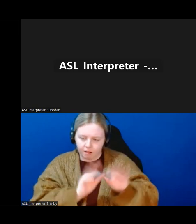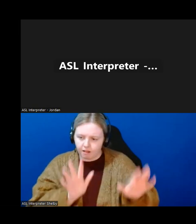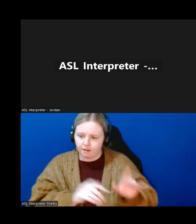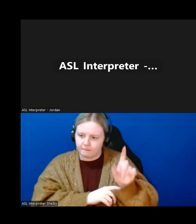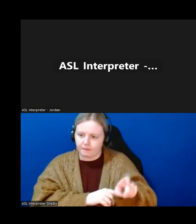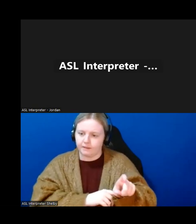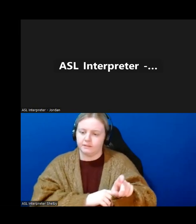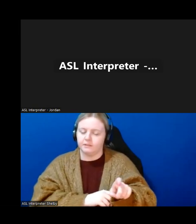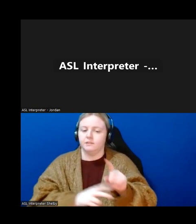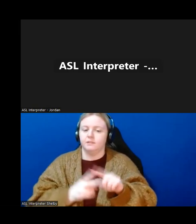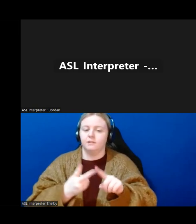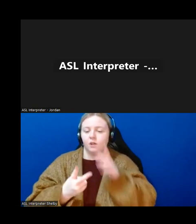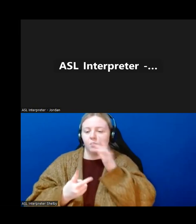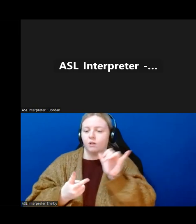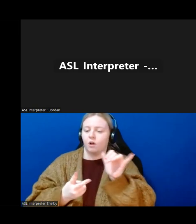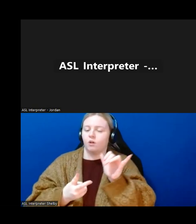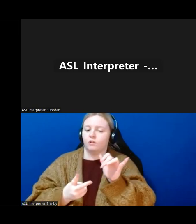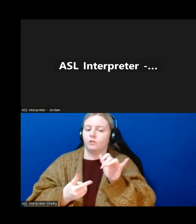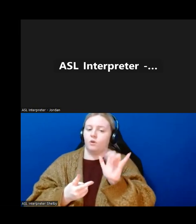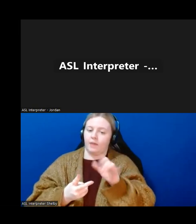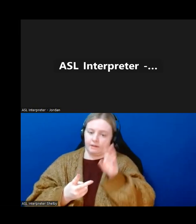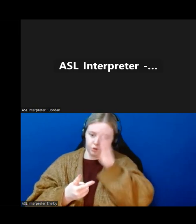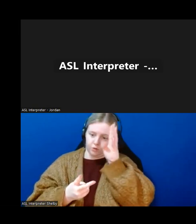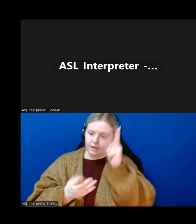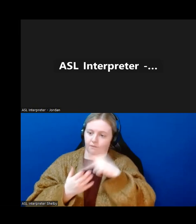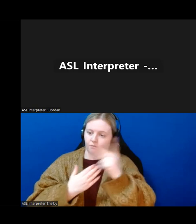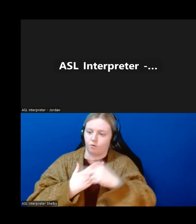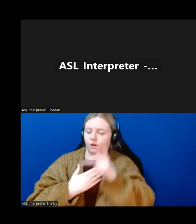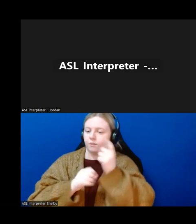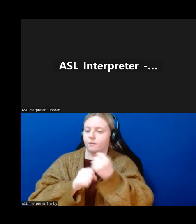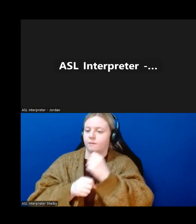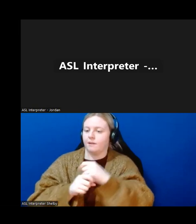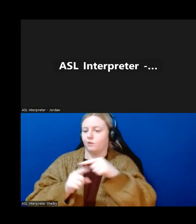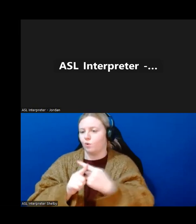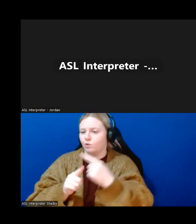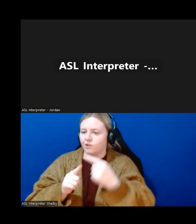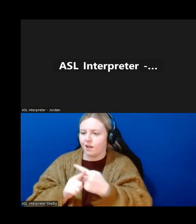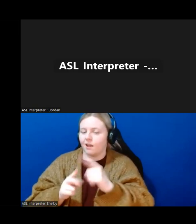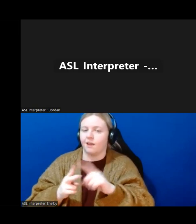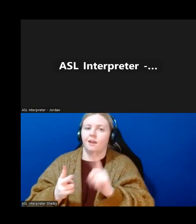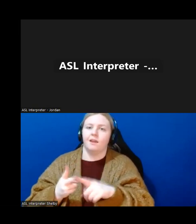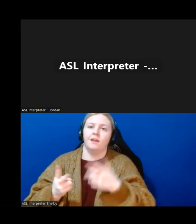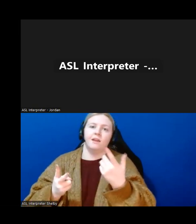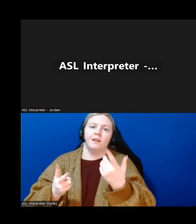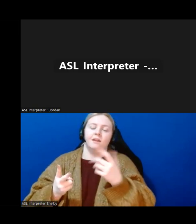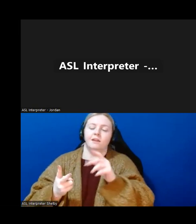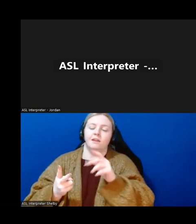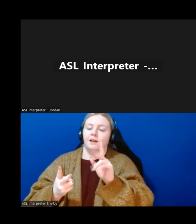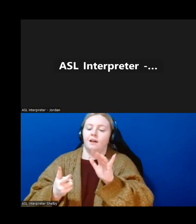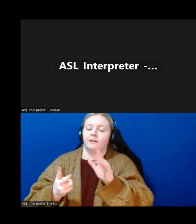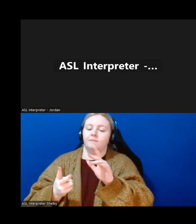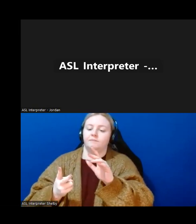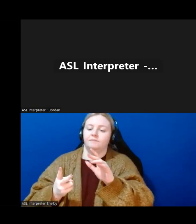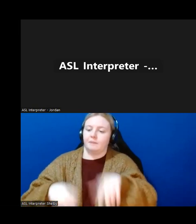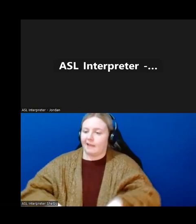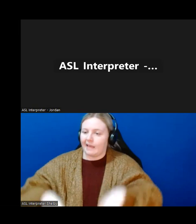doing some quilting with this creative skills program in the future, some crocheting. We have photography happening over the summer. So we're